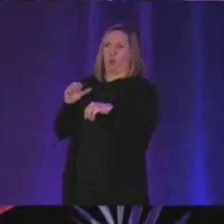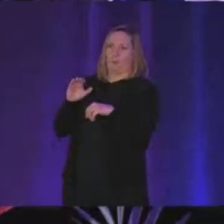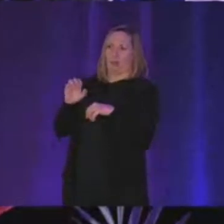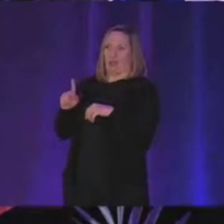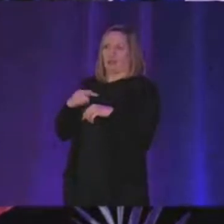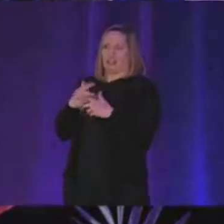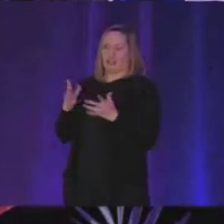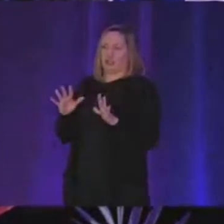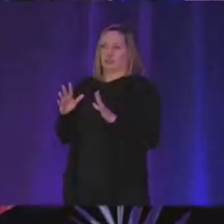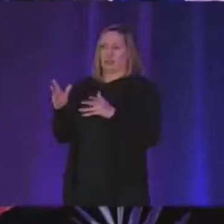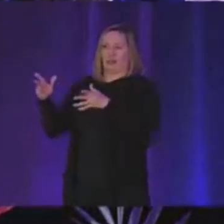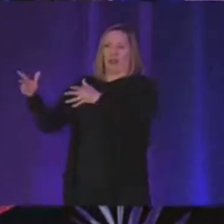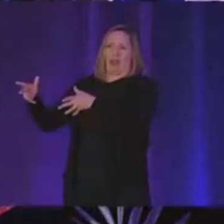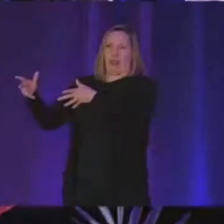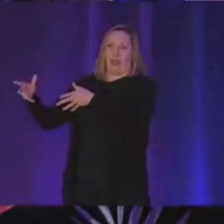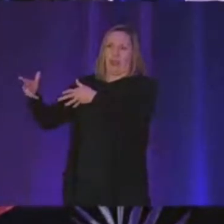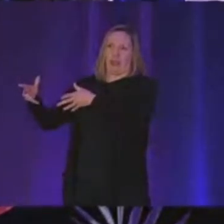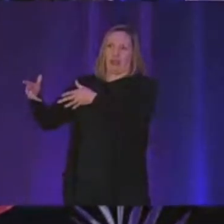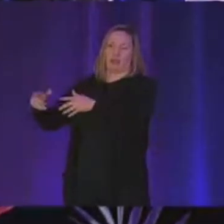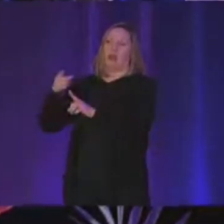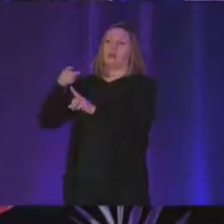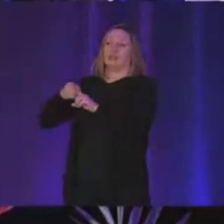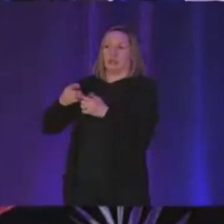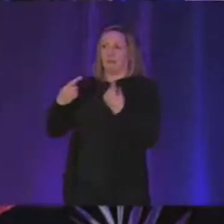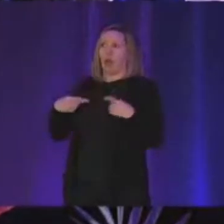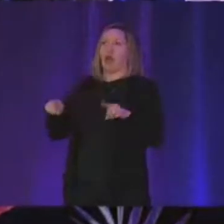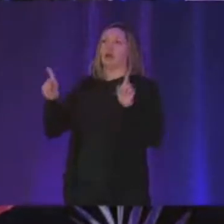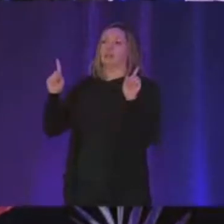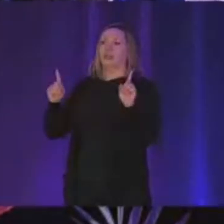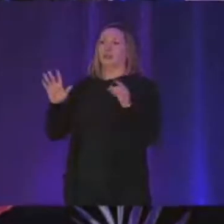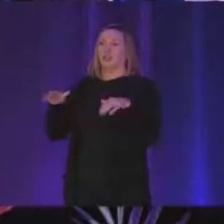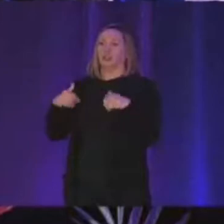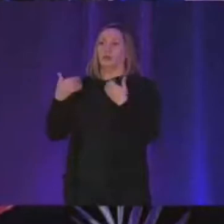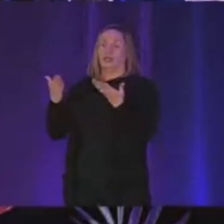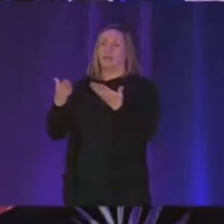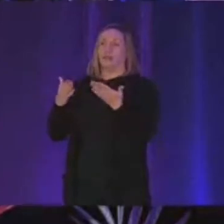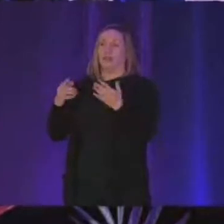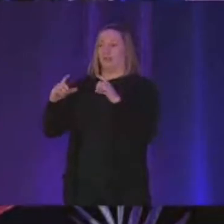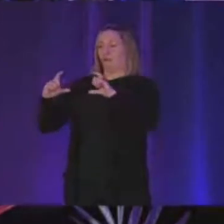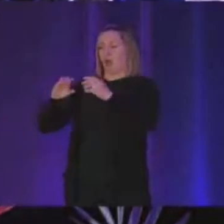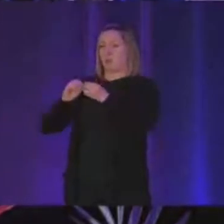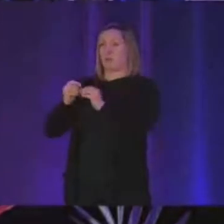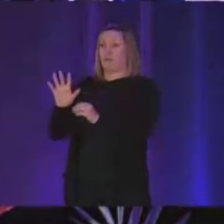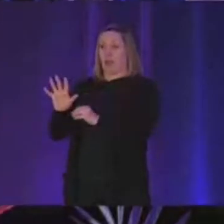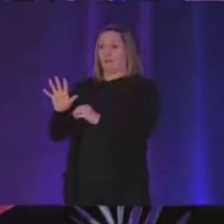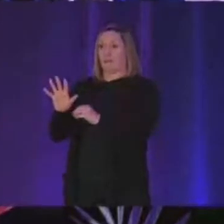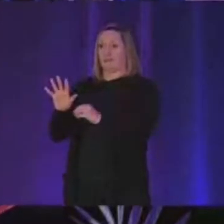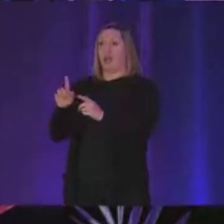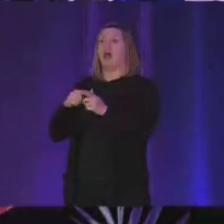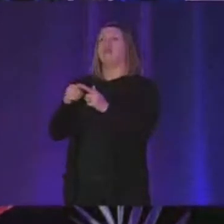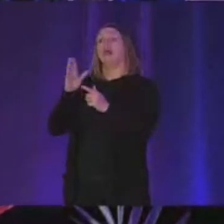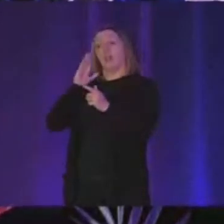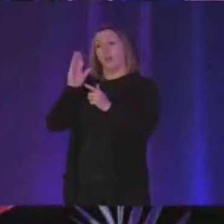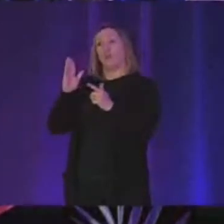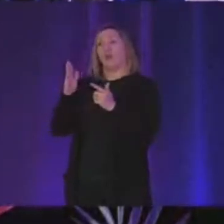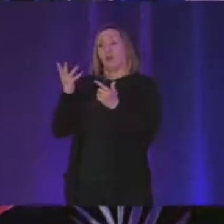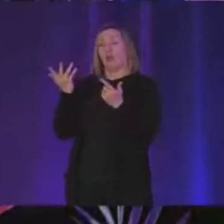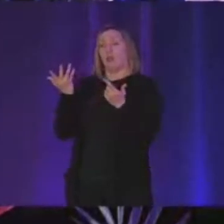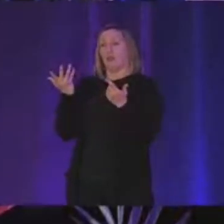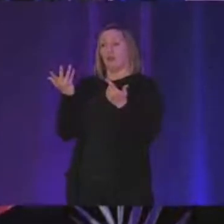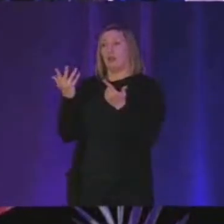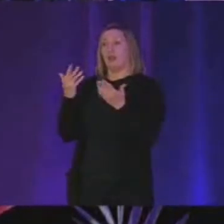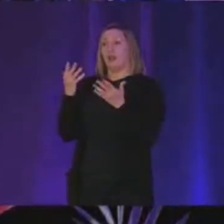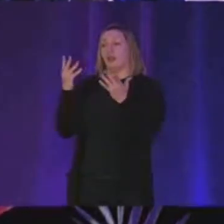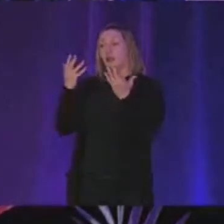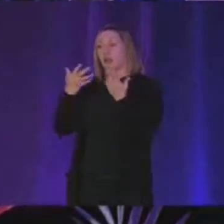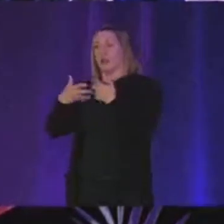so it's just going to like hang until finally you give it uh frame number five and then it's going to like churn the work and